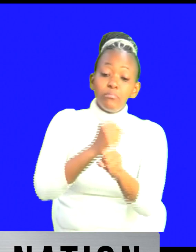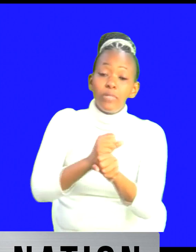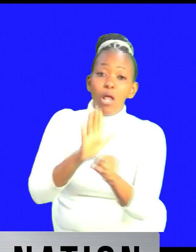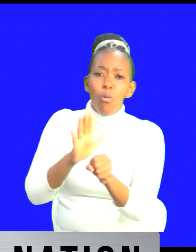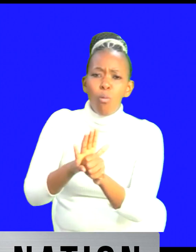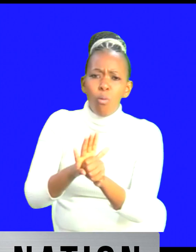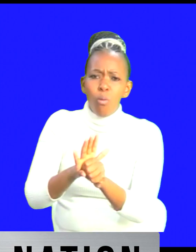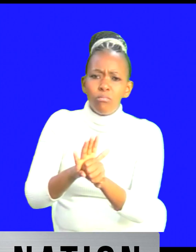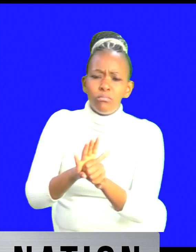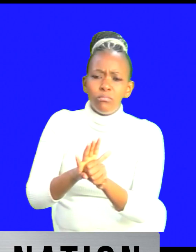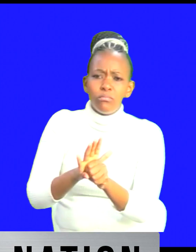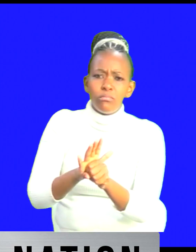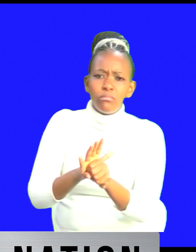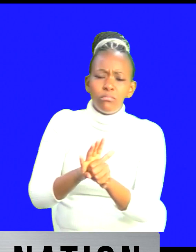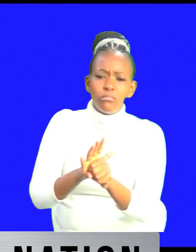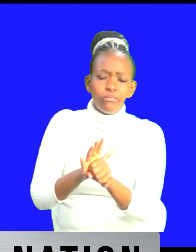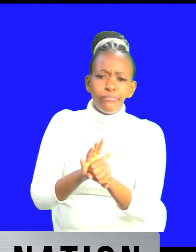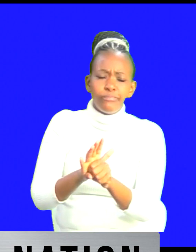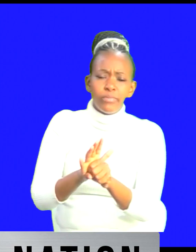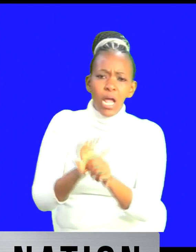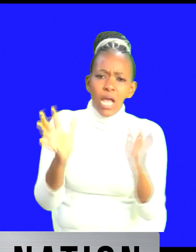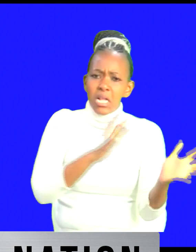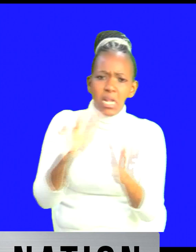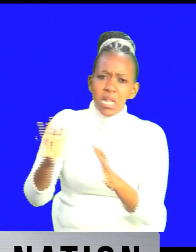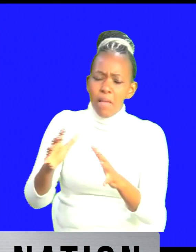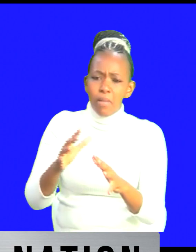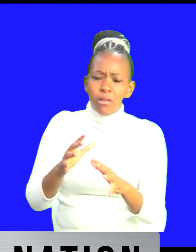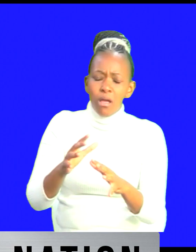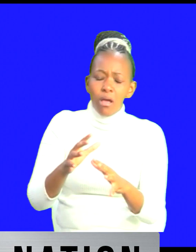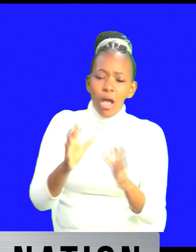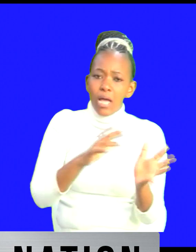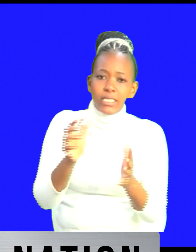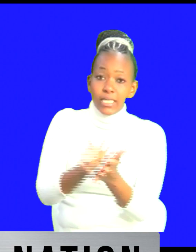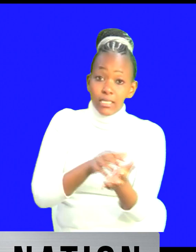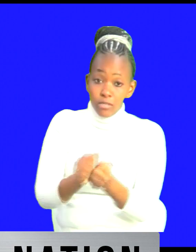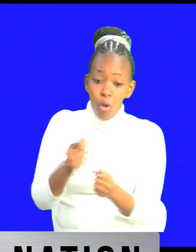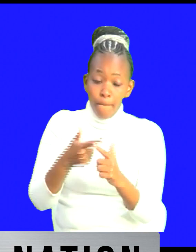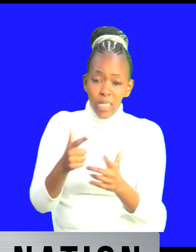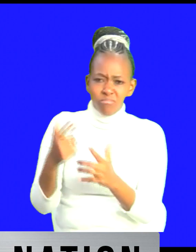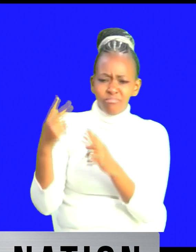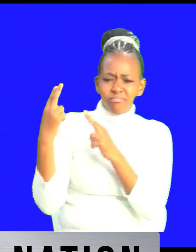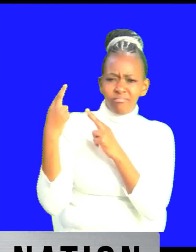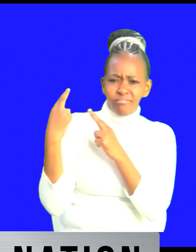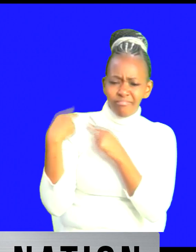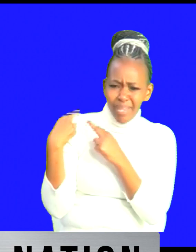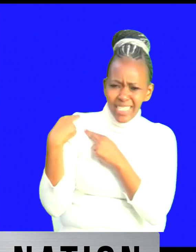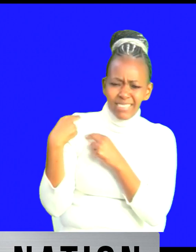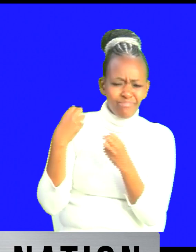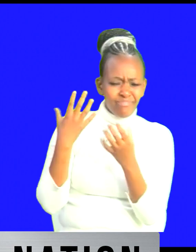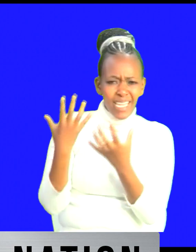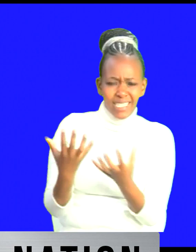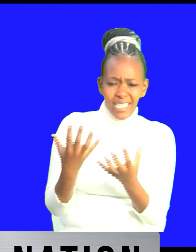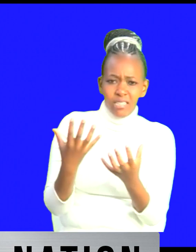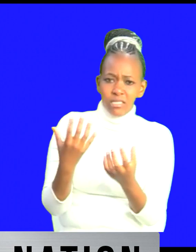polluting yet they bear the biggest brand you know jonah i would i would i would request that that african governments move